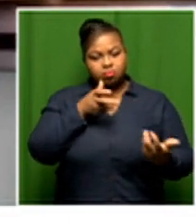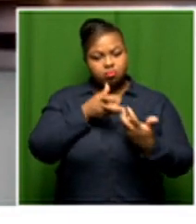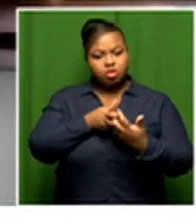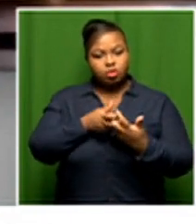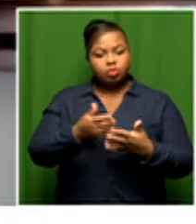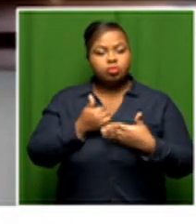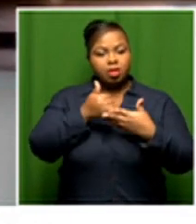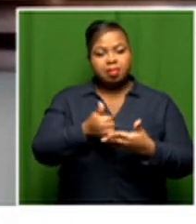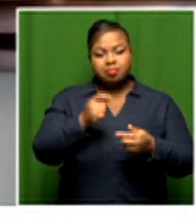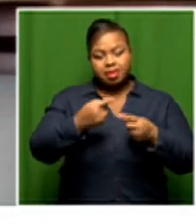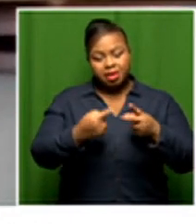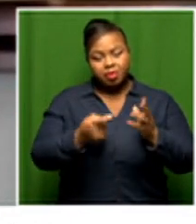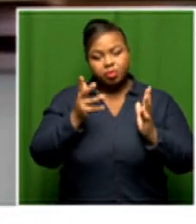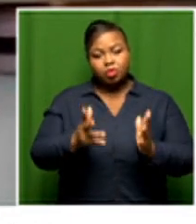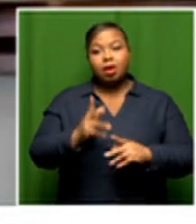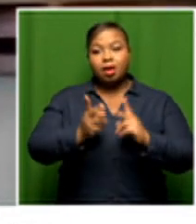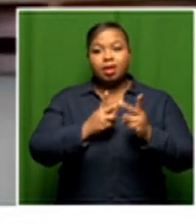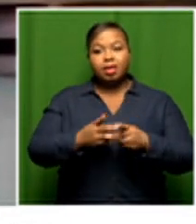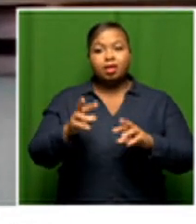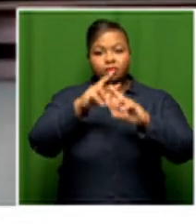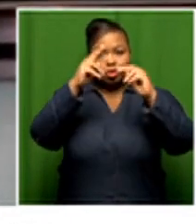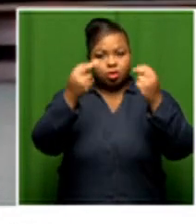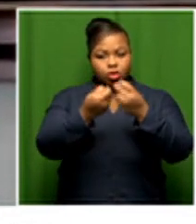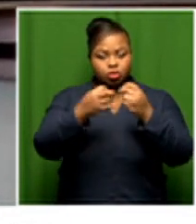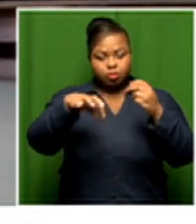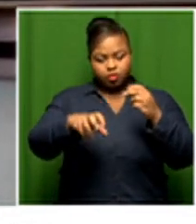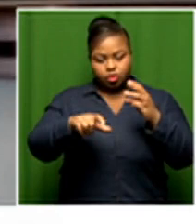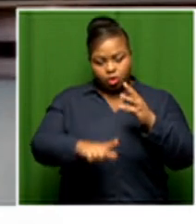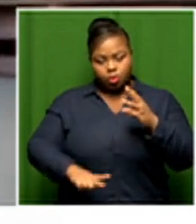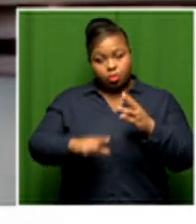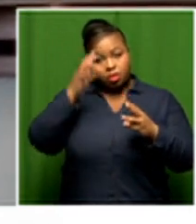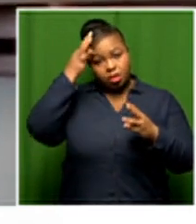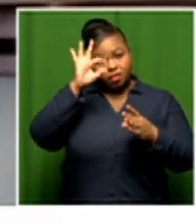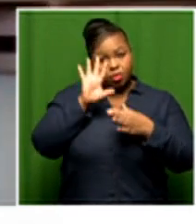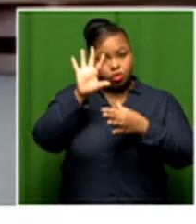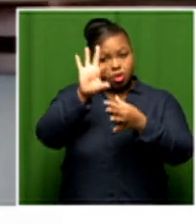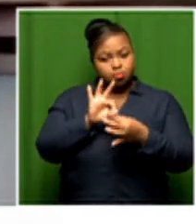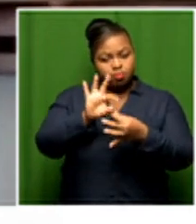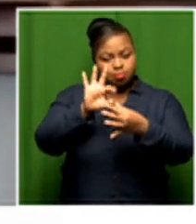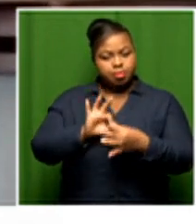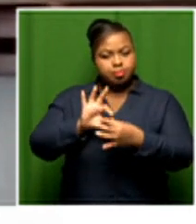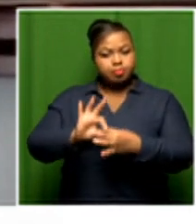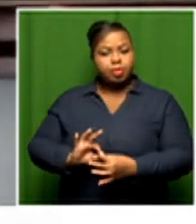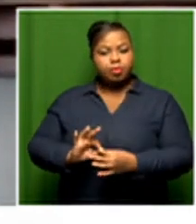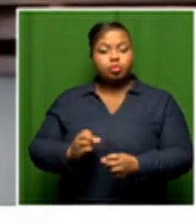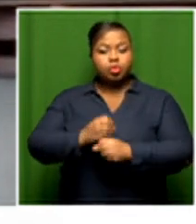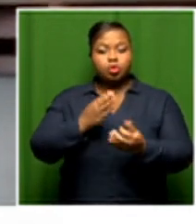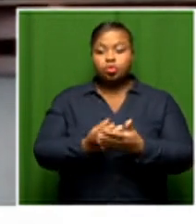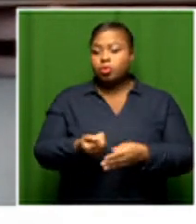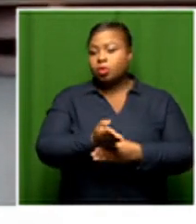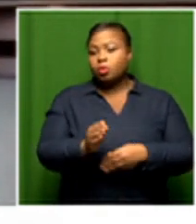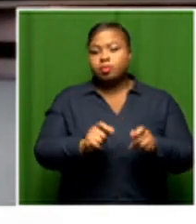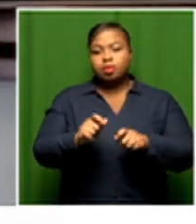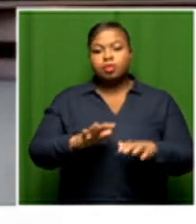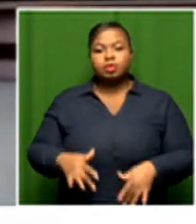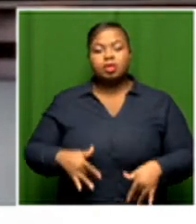working with all other spheres of government to ascertain that our people are really in their lives during this difficult